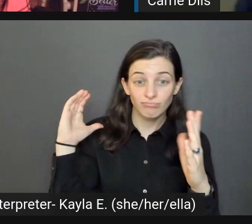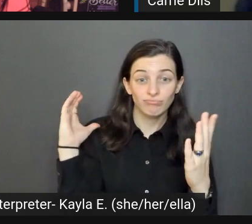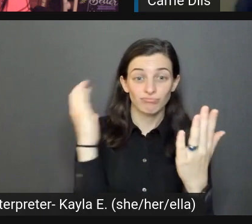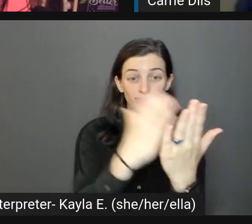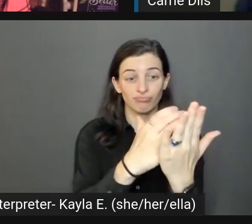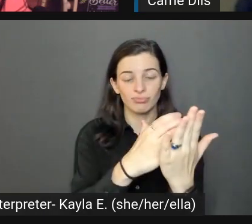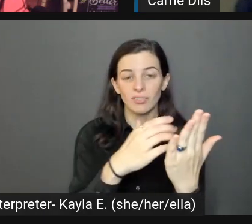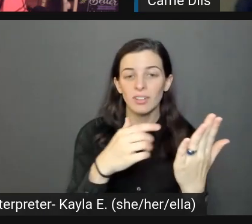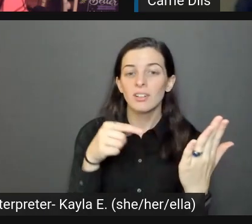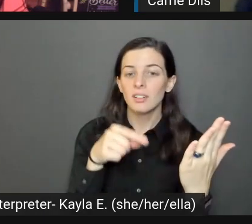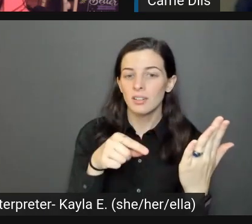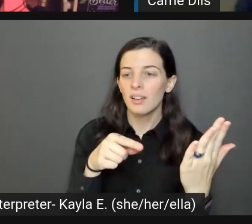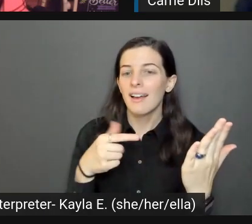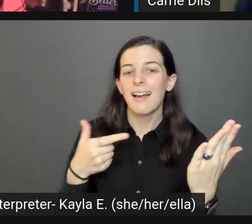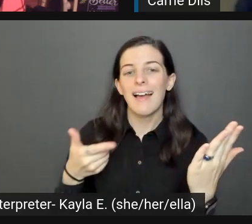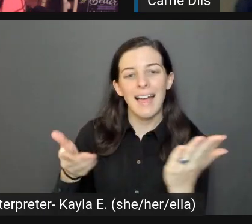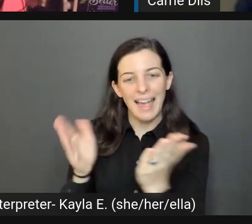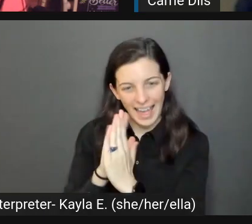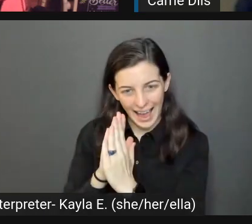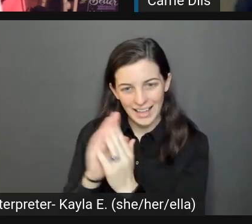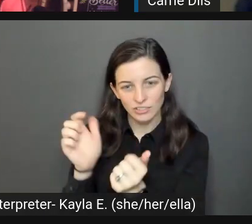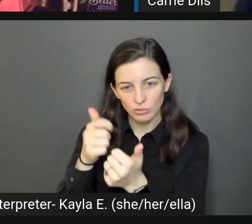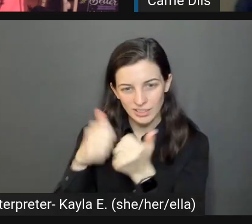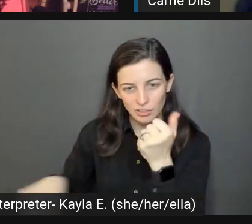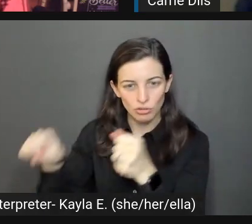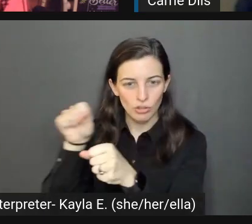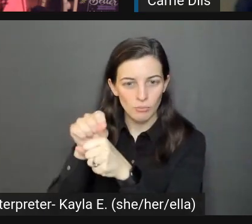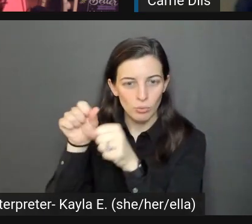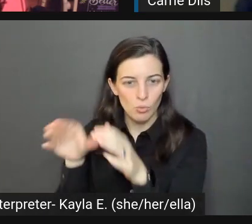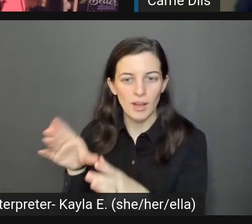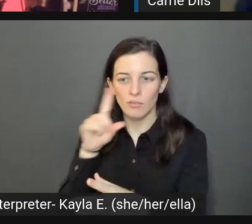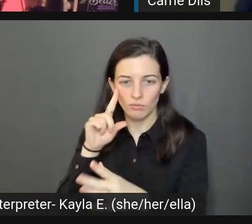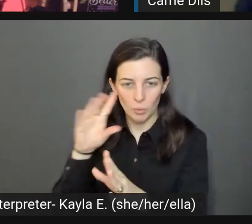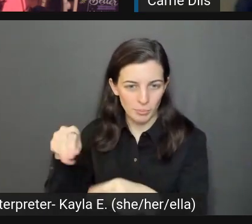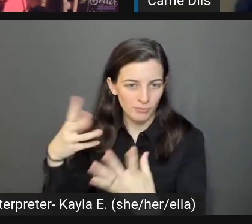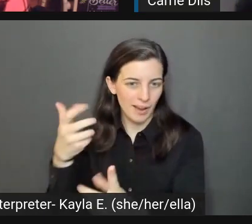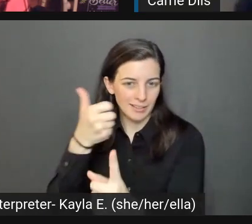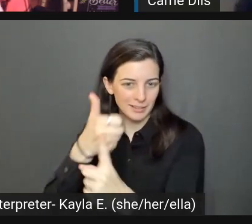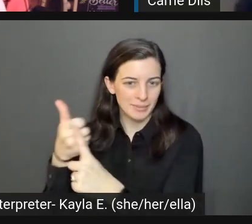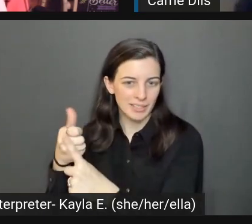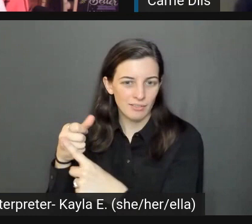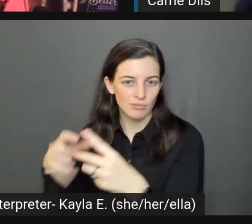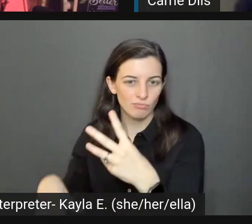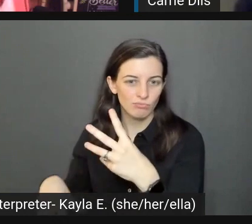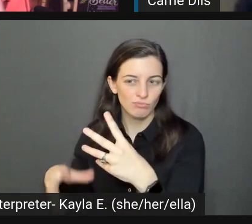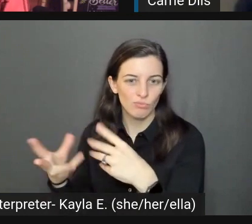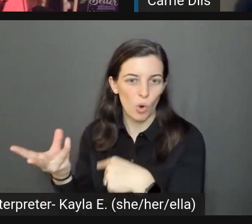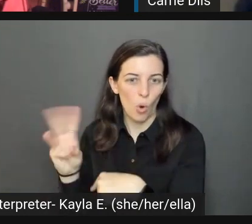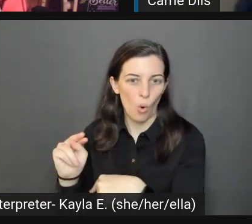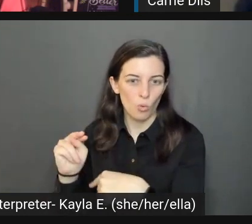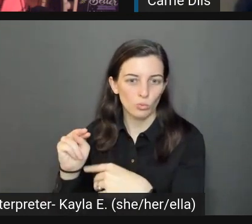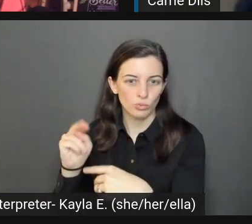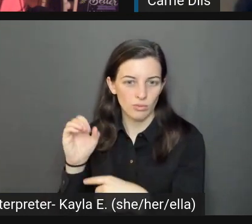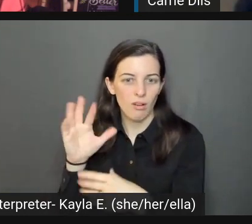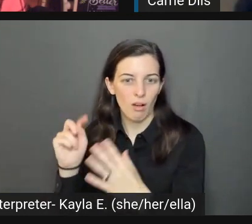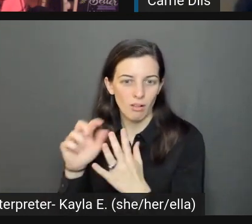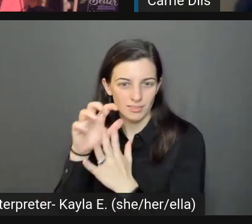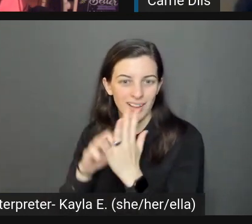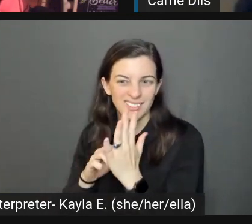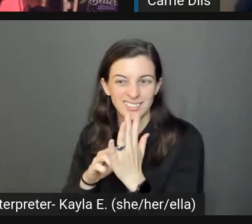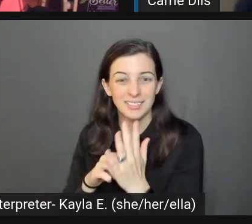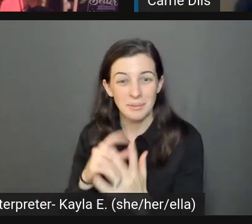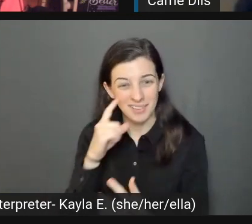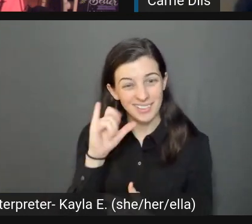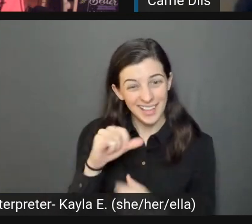employees to provide their alt text. That would be my best recommendation because that struggle to misrepresent